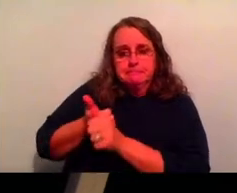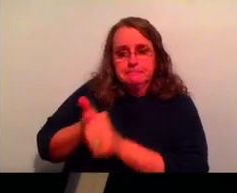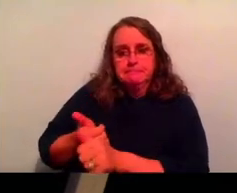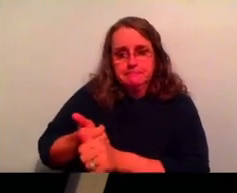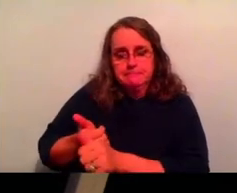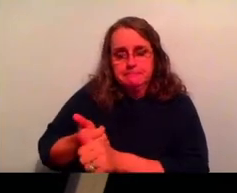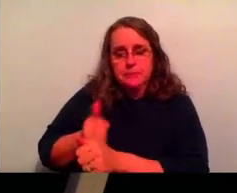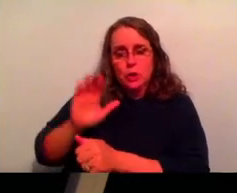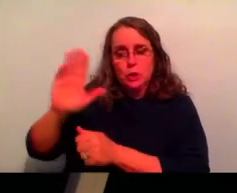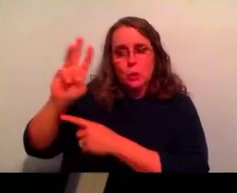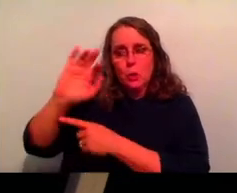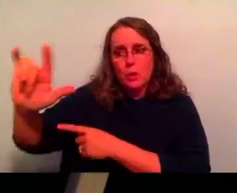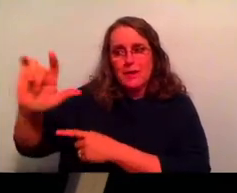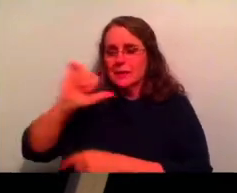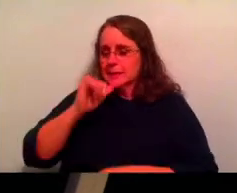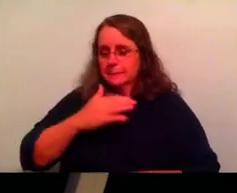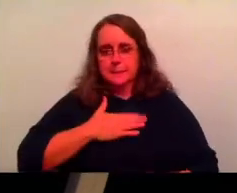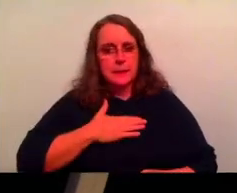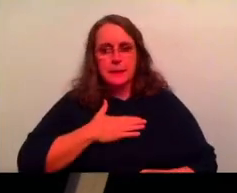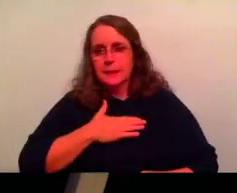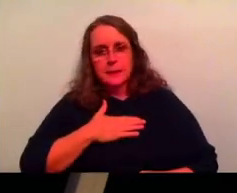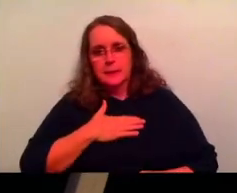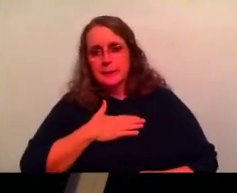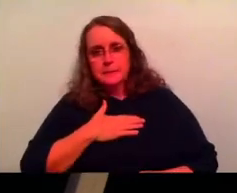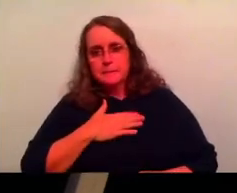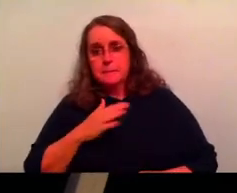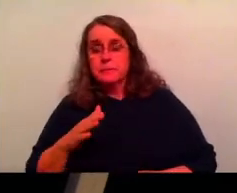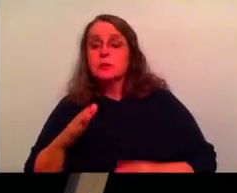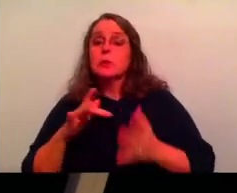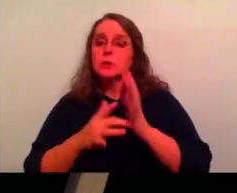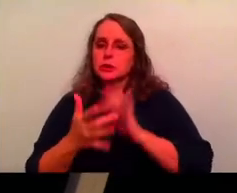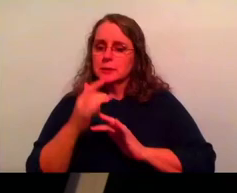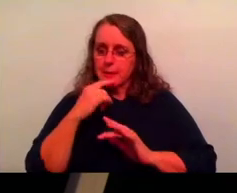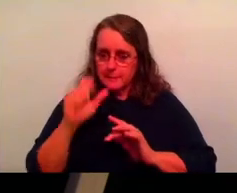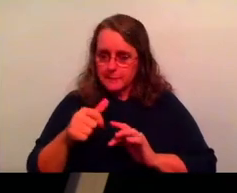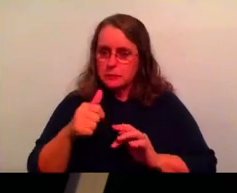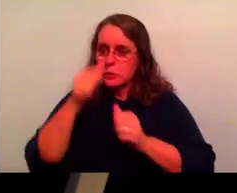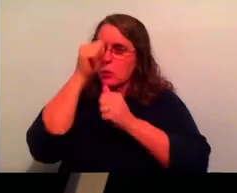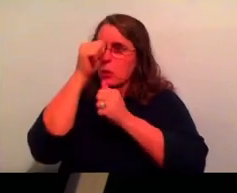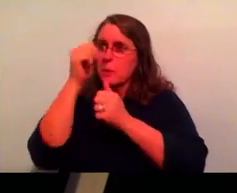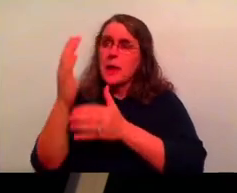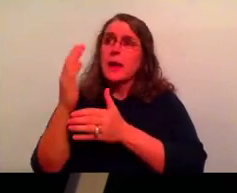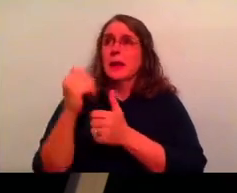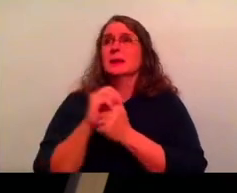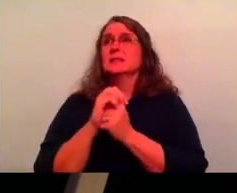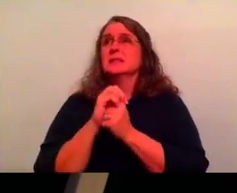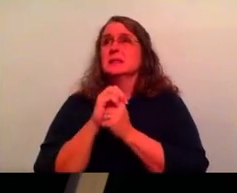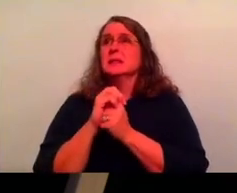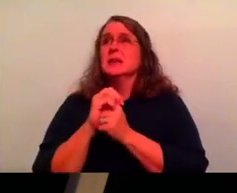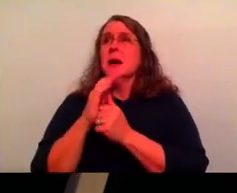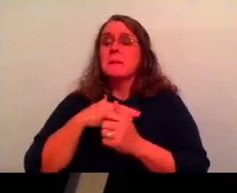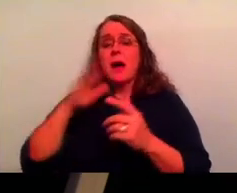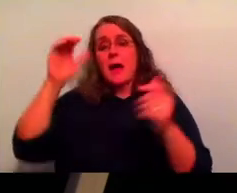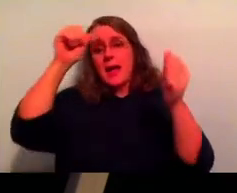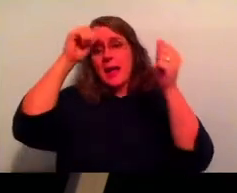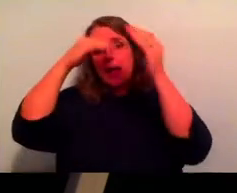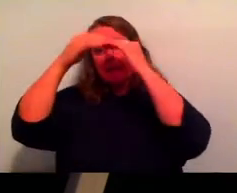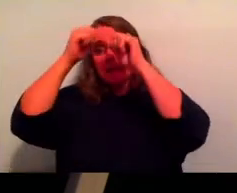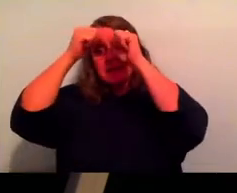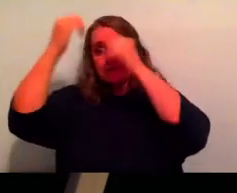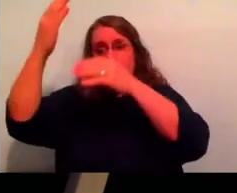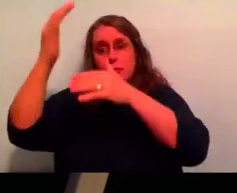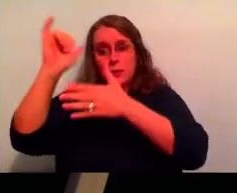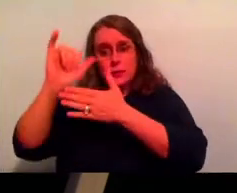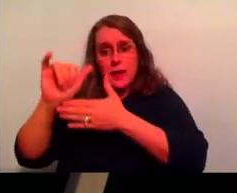And so Jesus teaches this again in this moment, like, Hey, I've got to obey and trust my heavenly father here. I've got to believe that